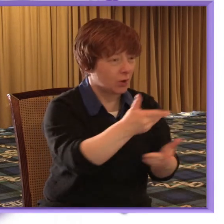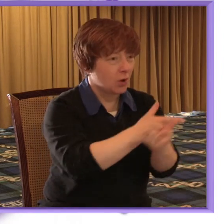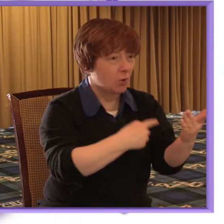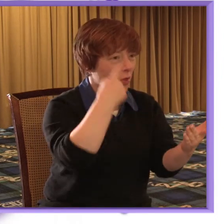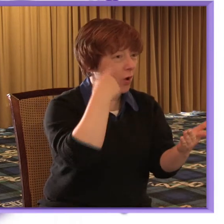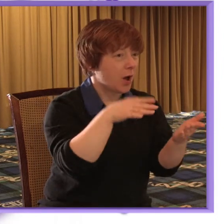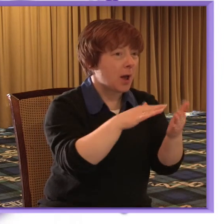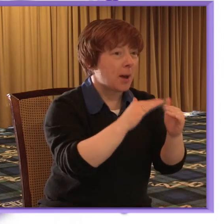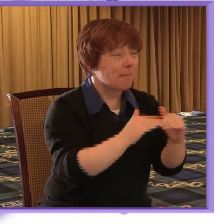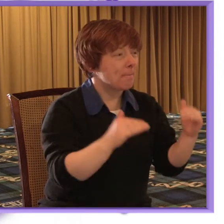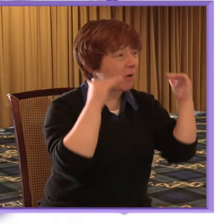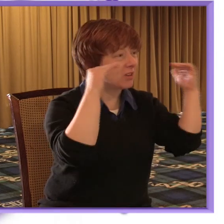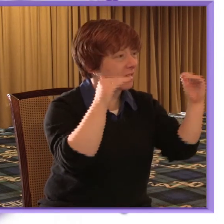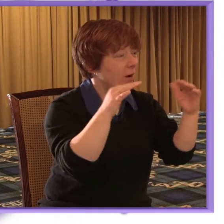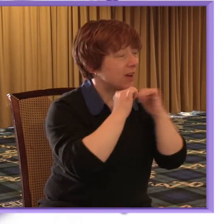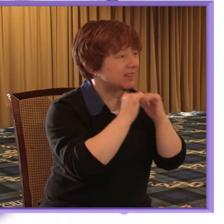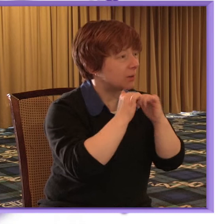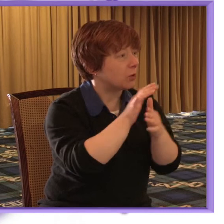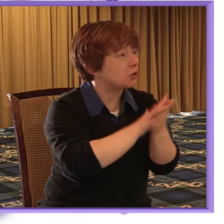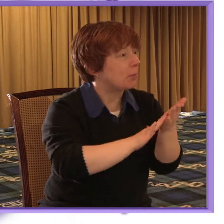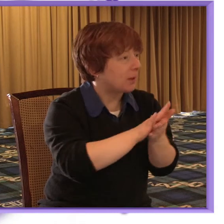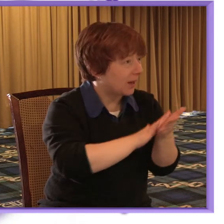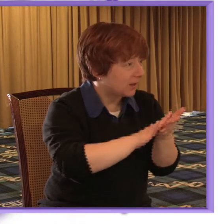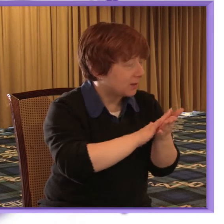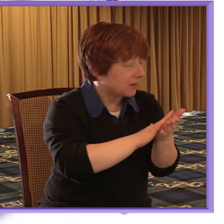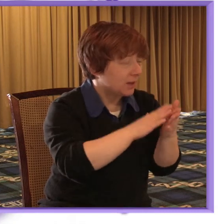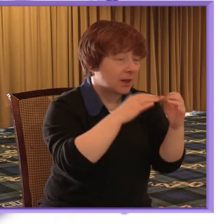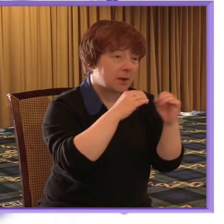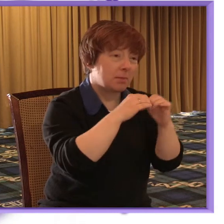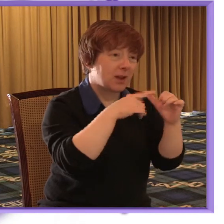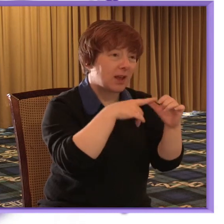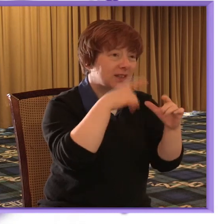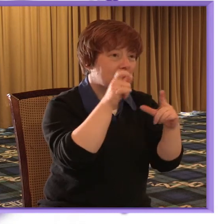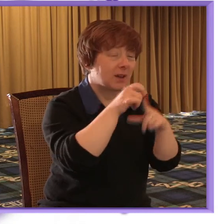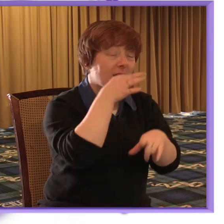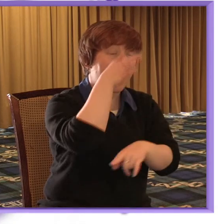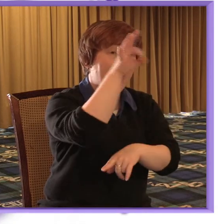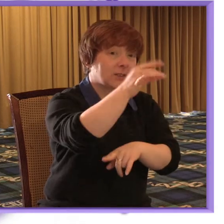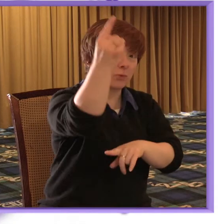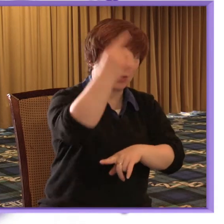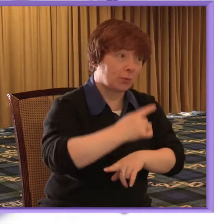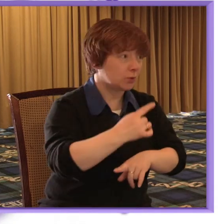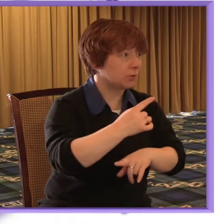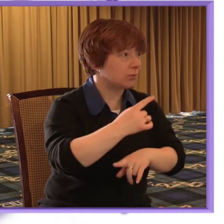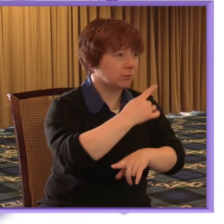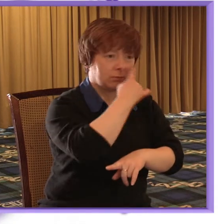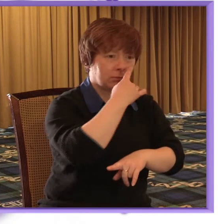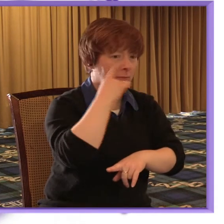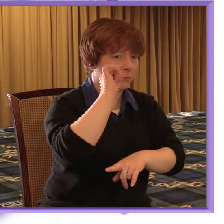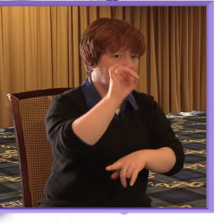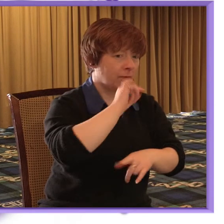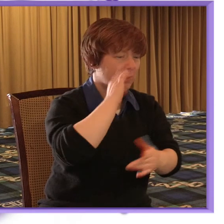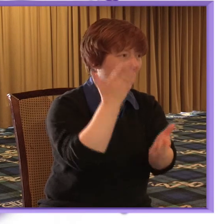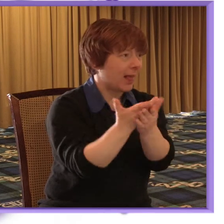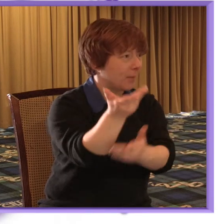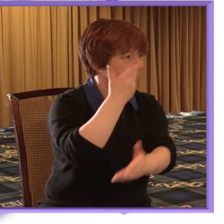meant towards psychological therapies BACP then invited these external stakeholders to substantiate their claims with evidence responding